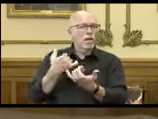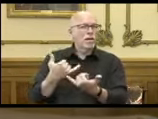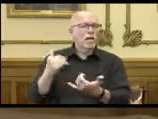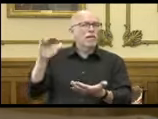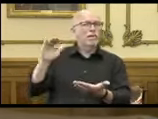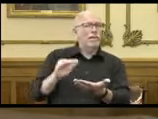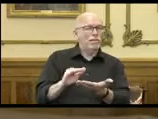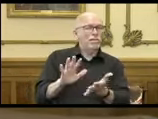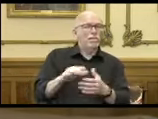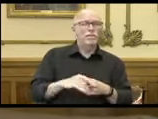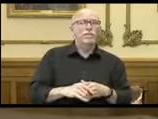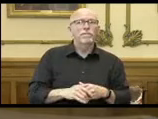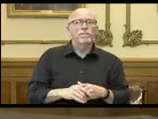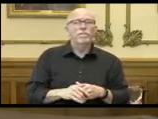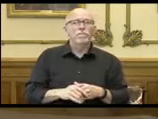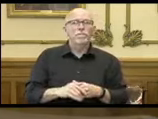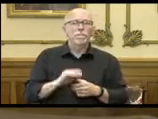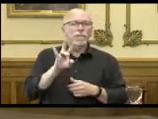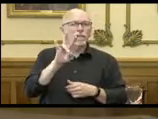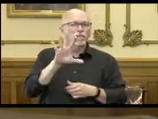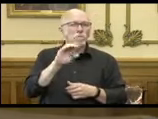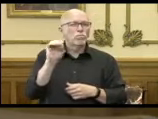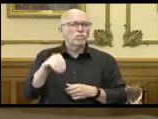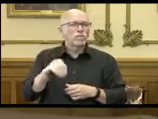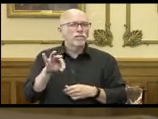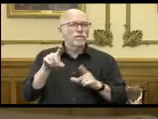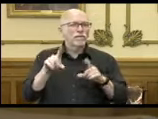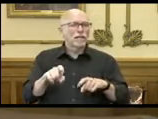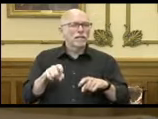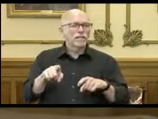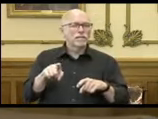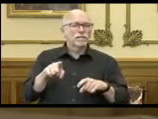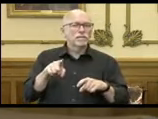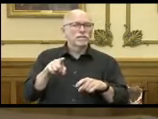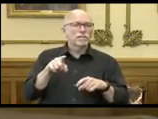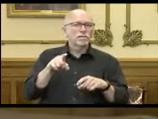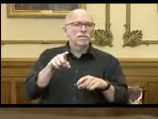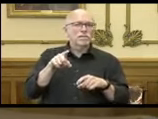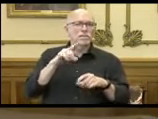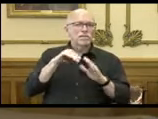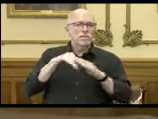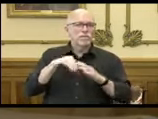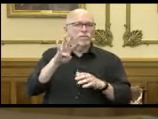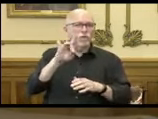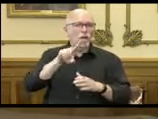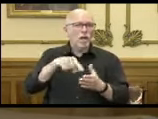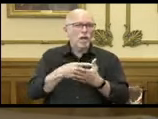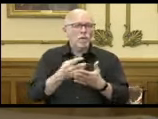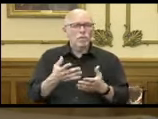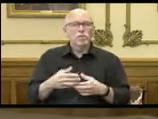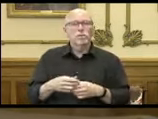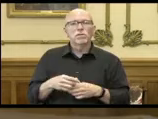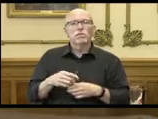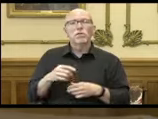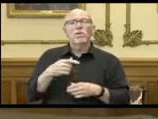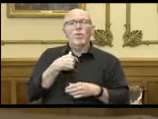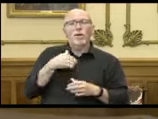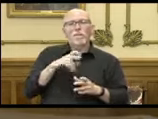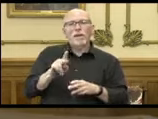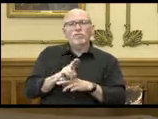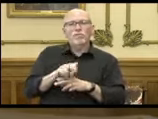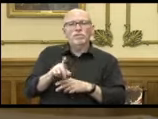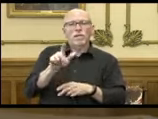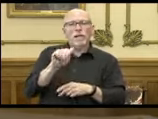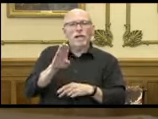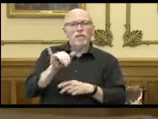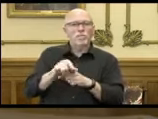about 75 percent of those tests being completed in under 48 hours. But we went back to using their lab